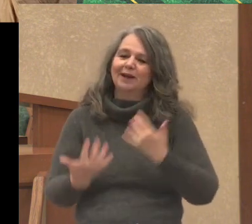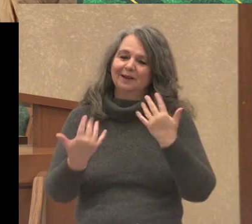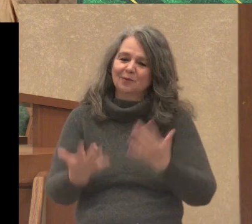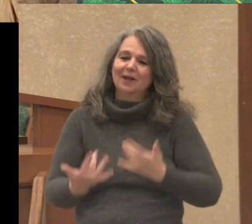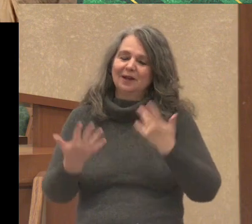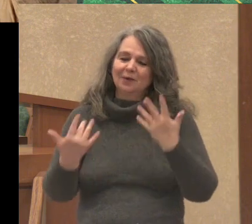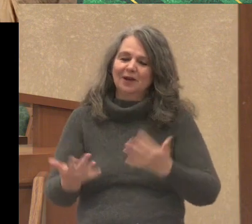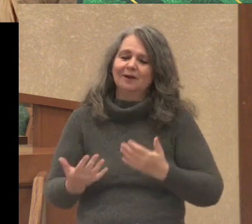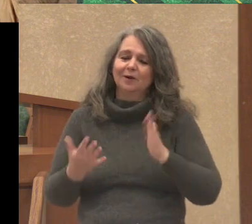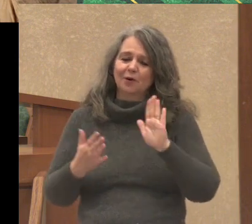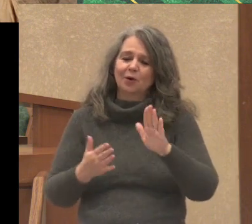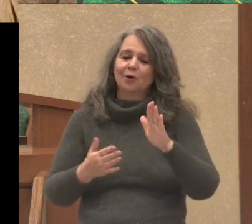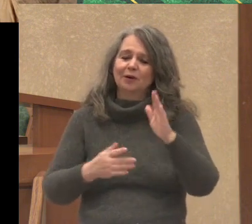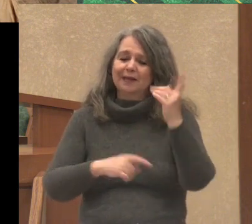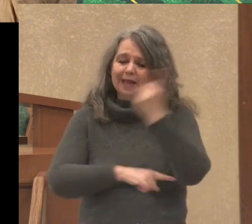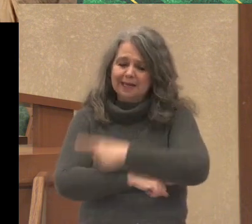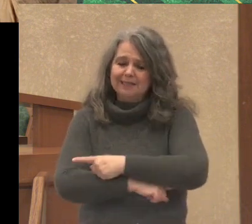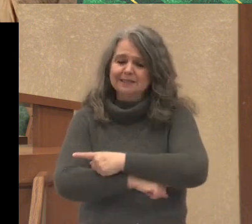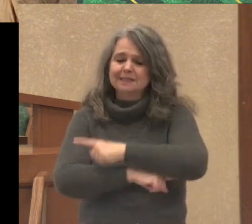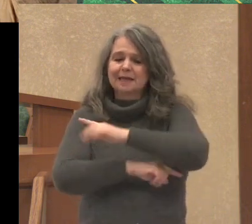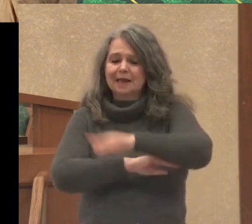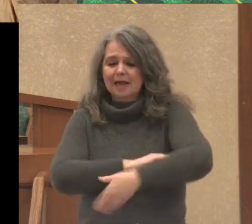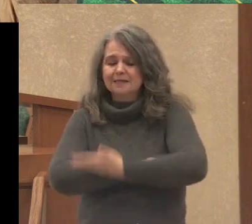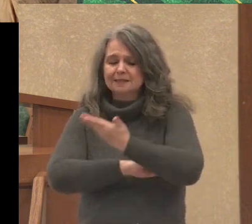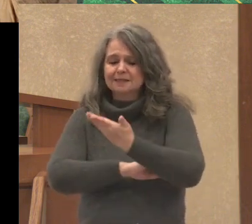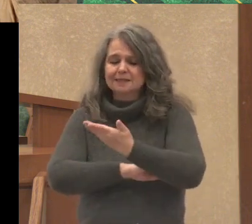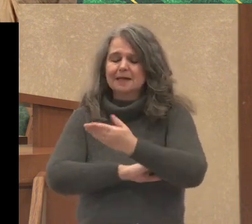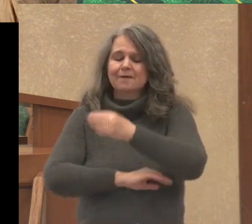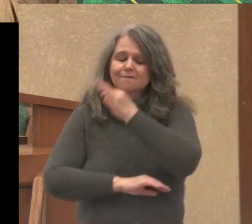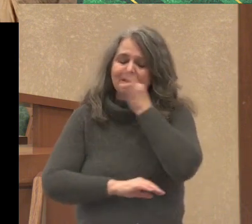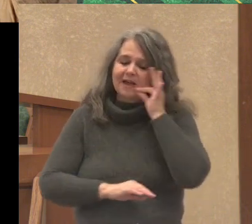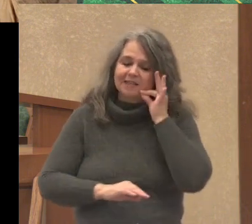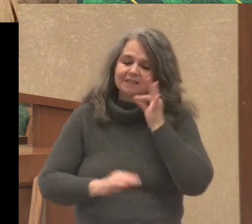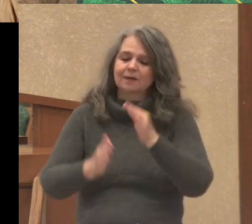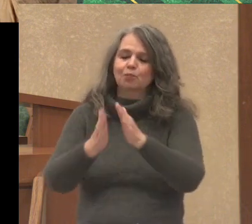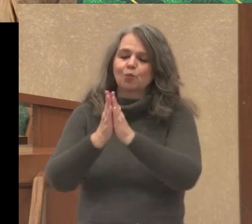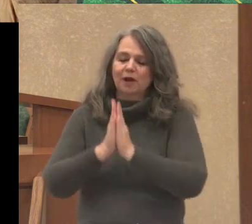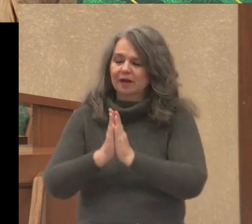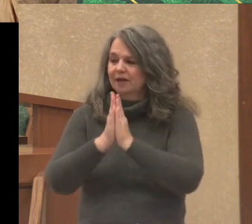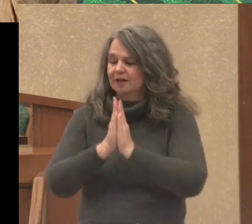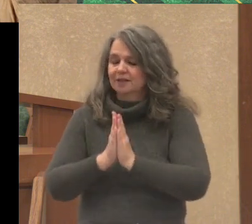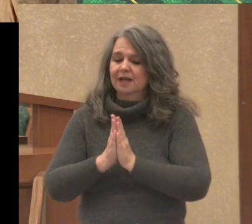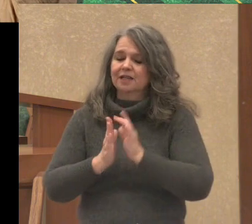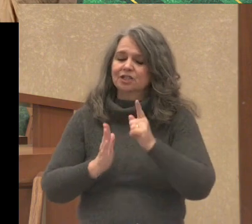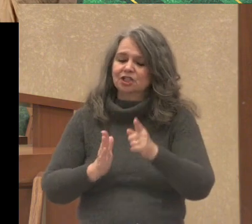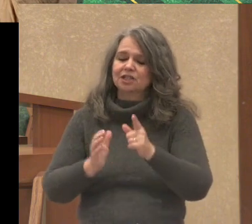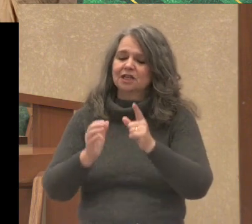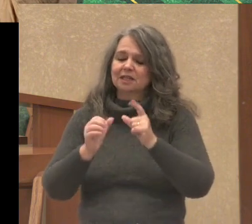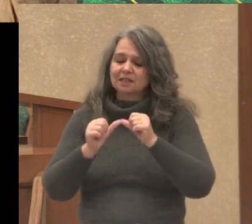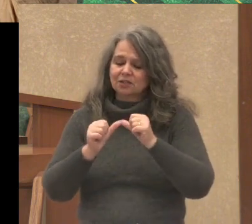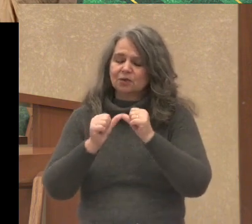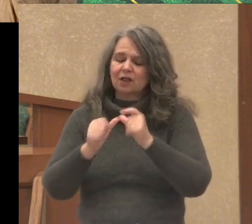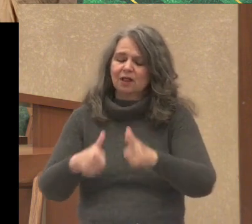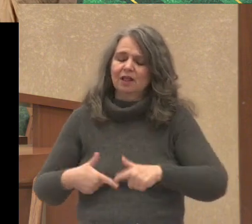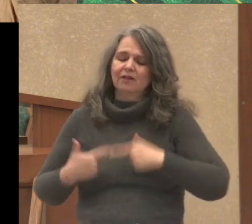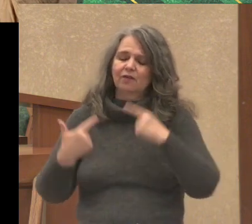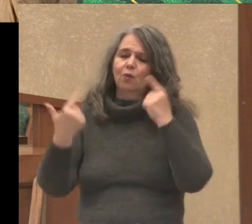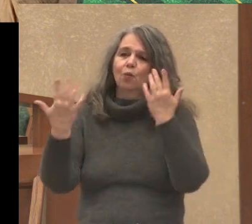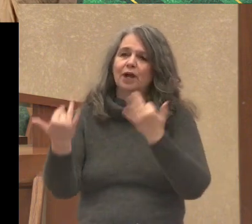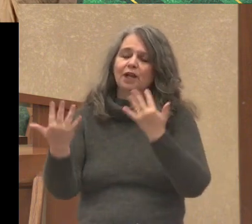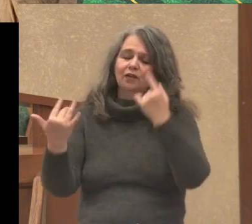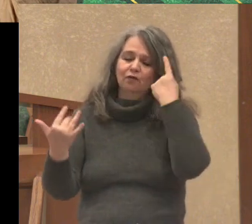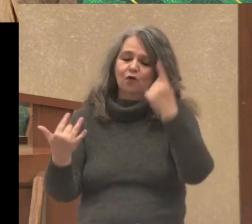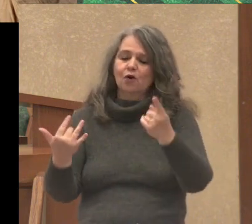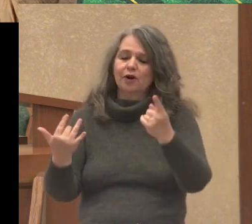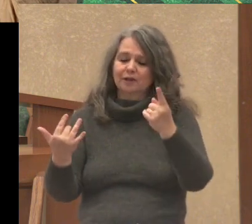spending her days in the temple, fasting and praying as she lived in expectancy of what God was about